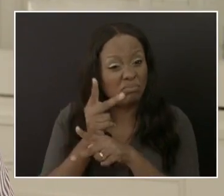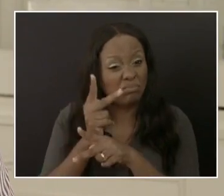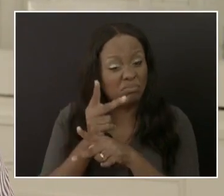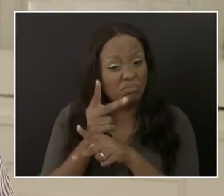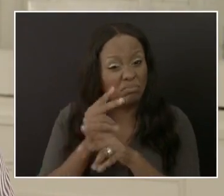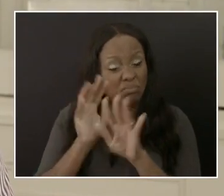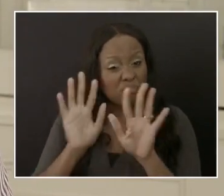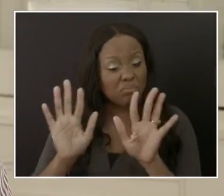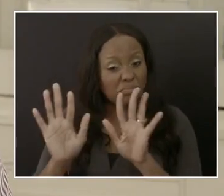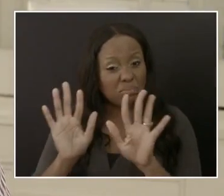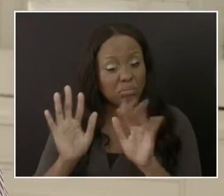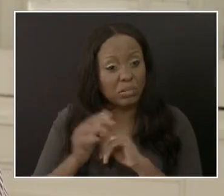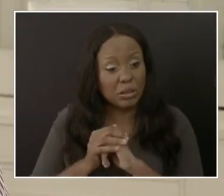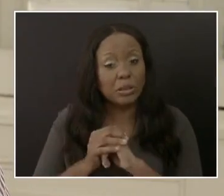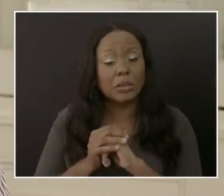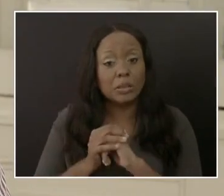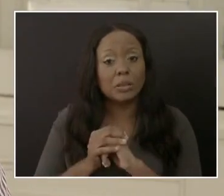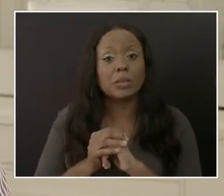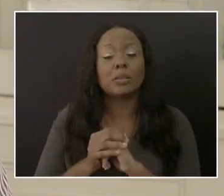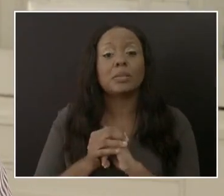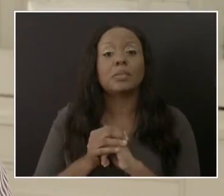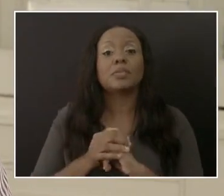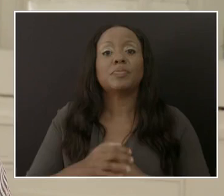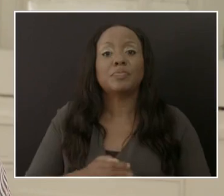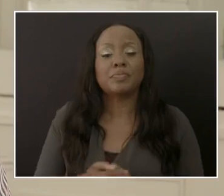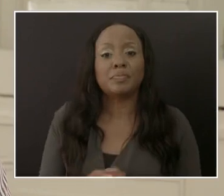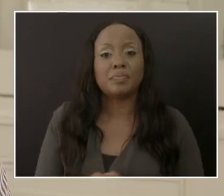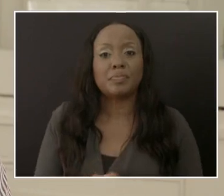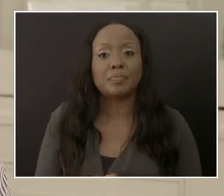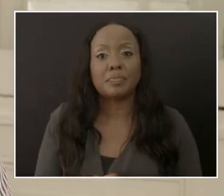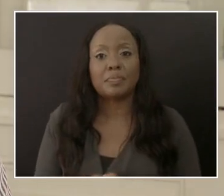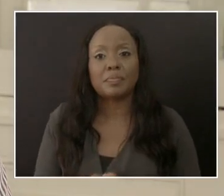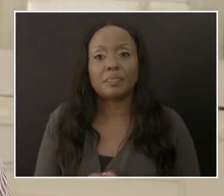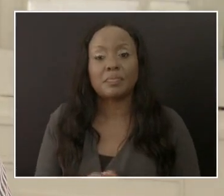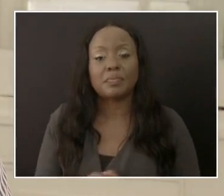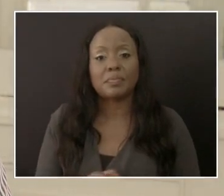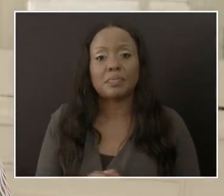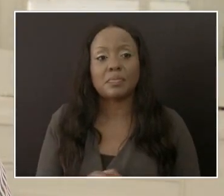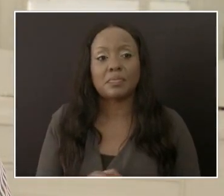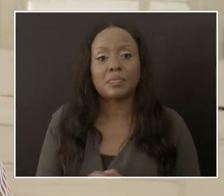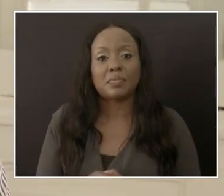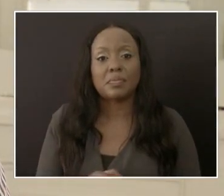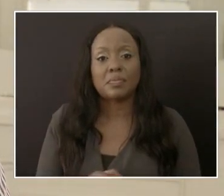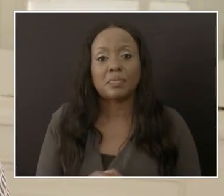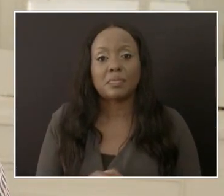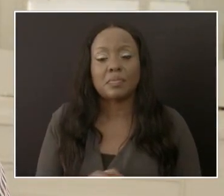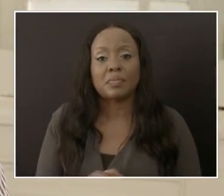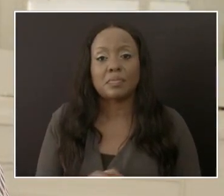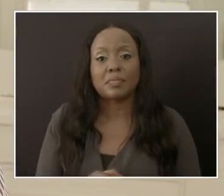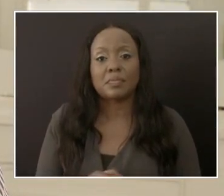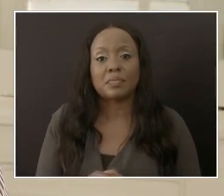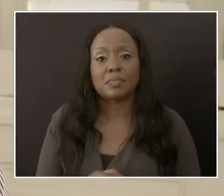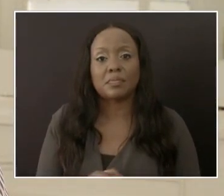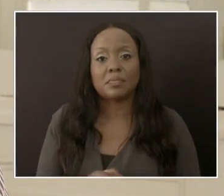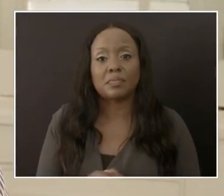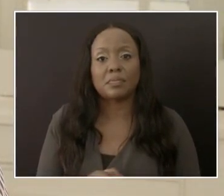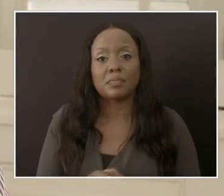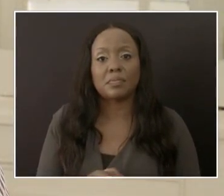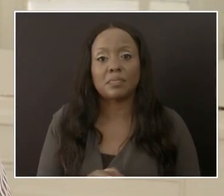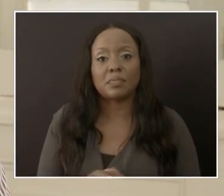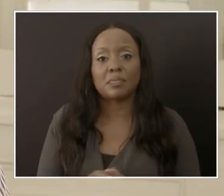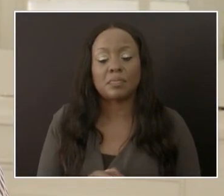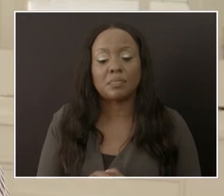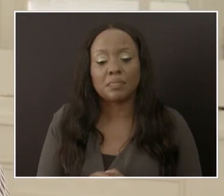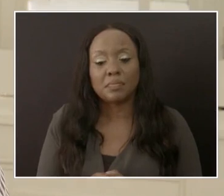Our current indicators that we use to look at the activity of disease